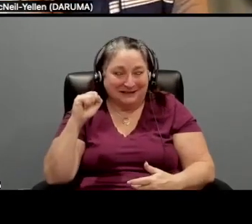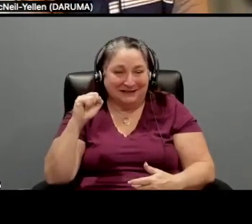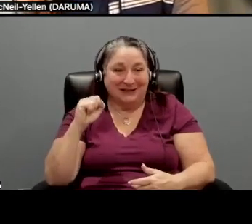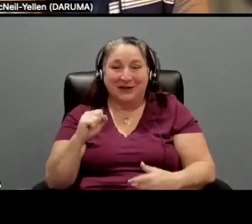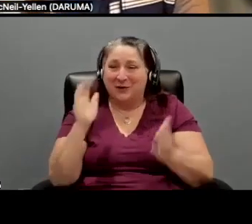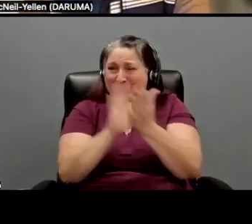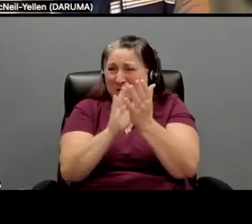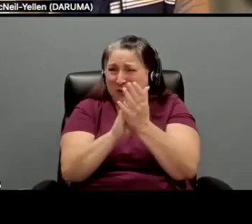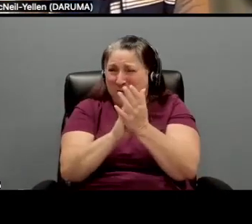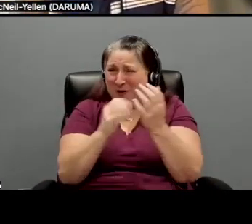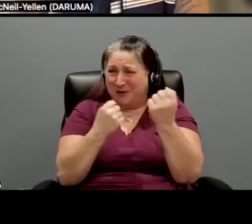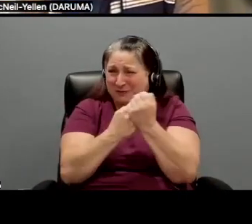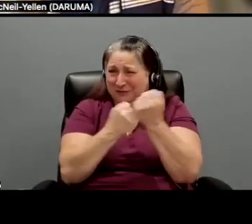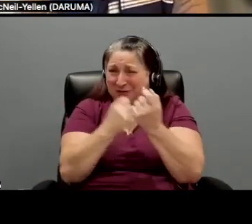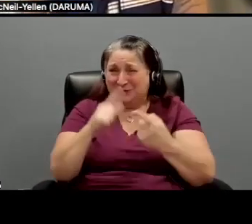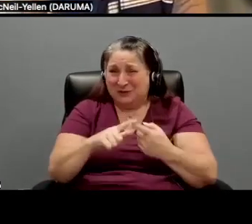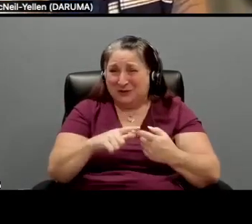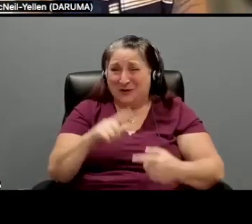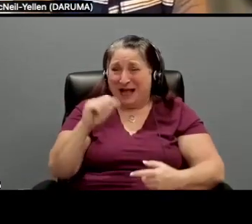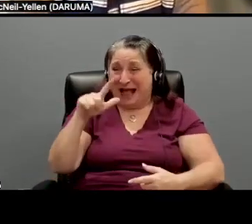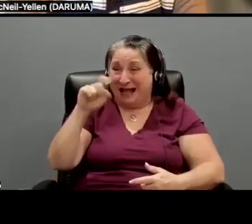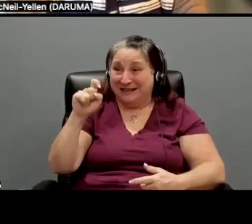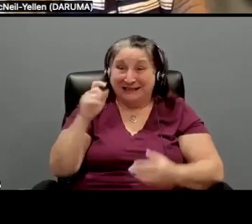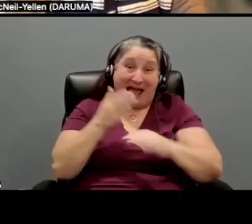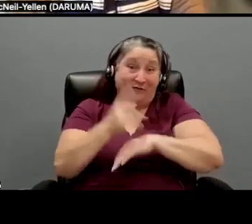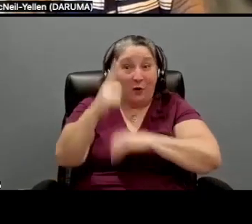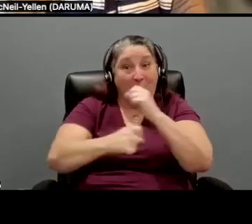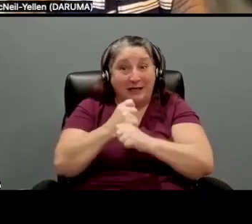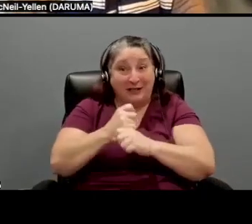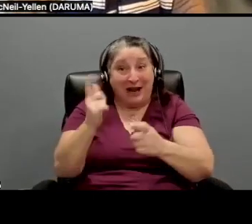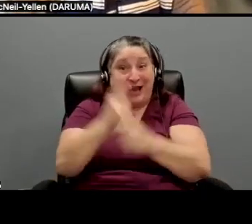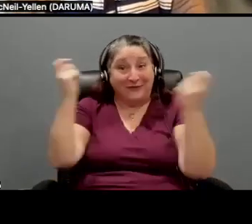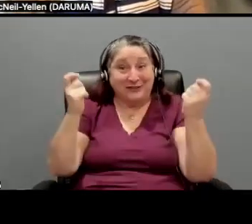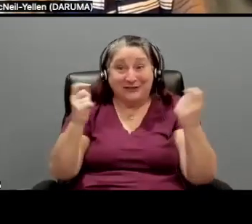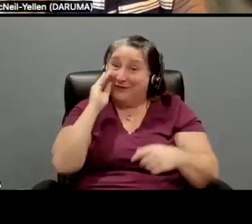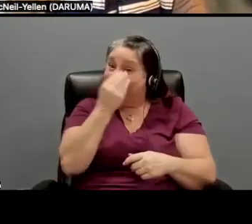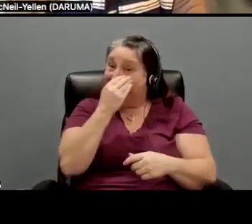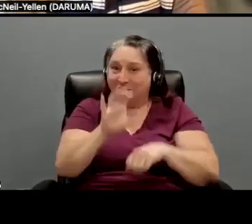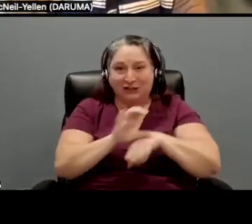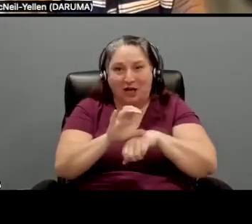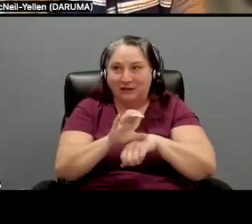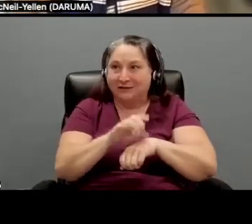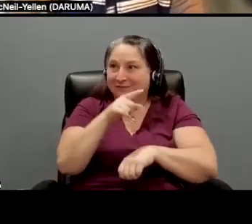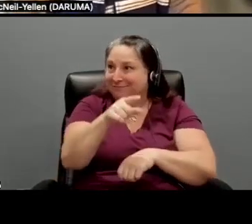people at a one year anniversary are like, here's some flowers and chocolate. He's like, I'll make, I'll make your movie.